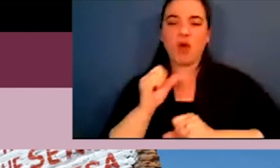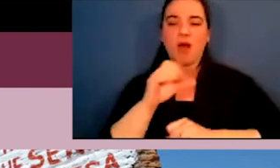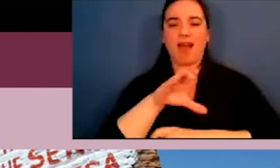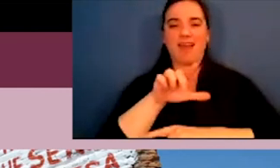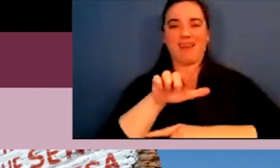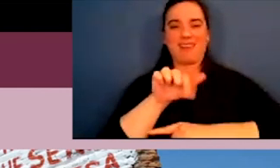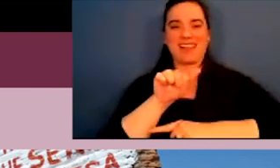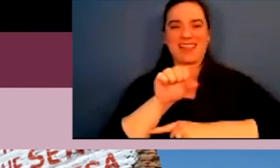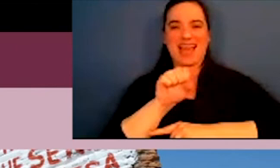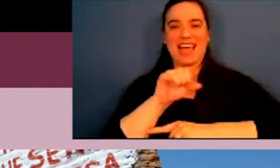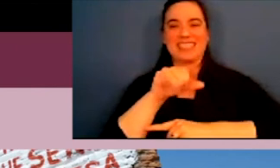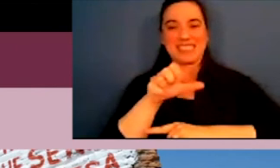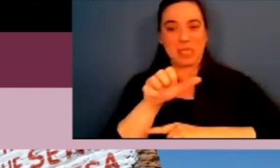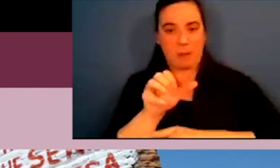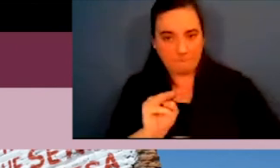Um,